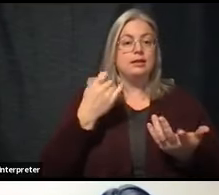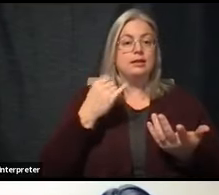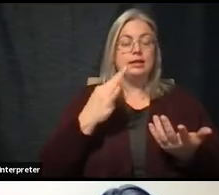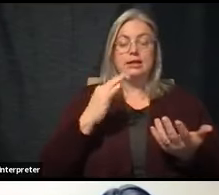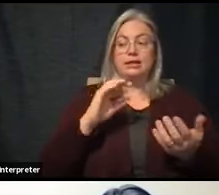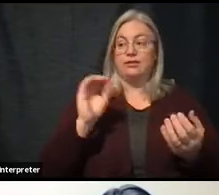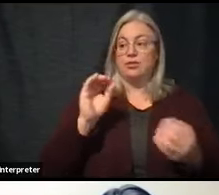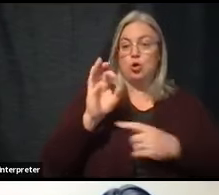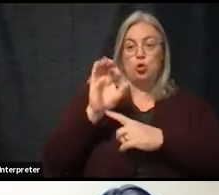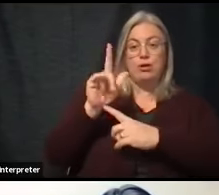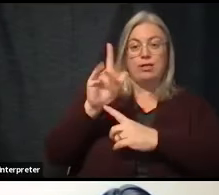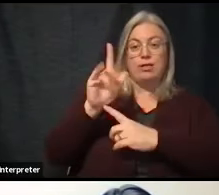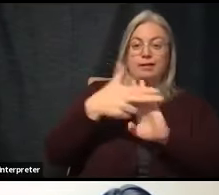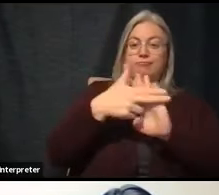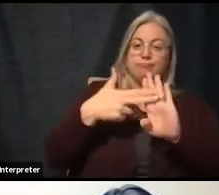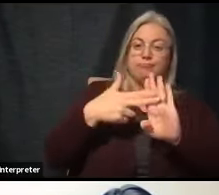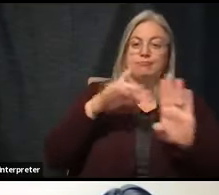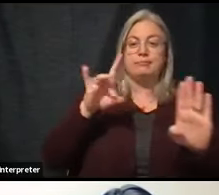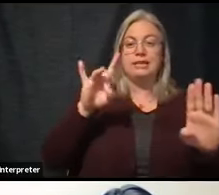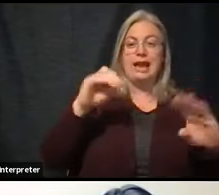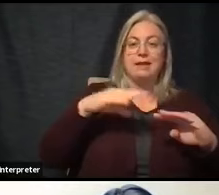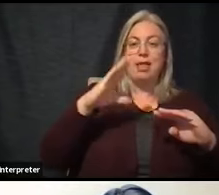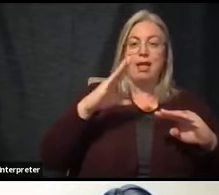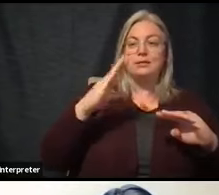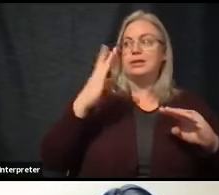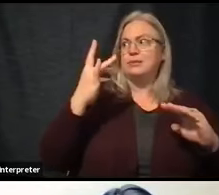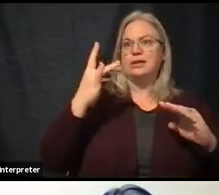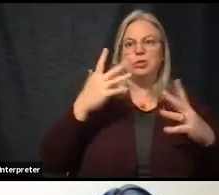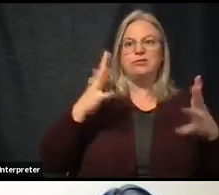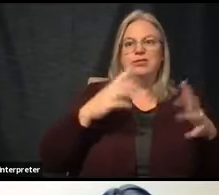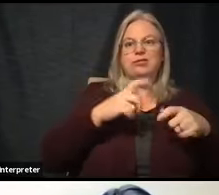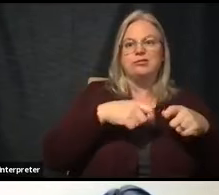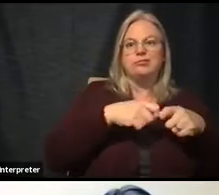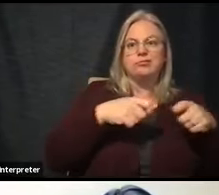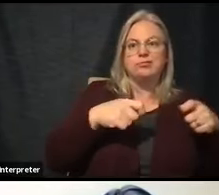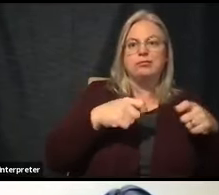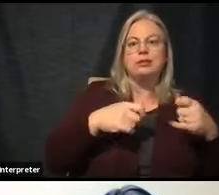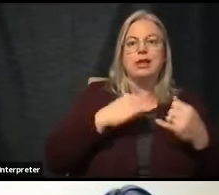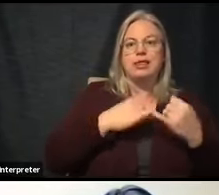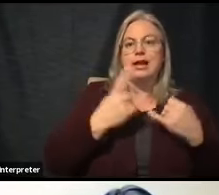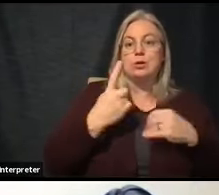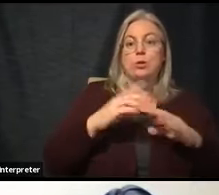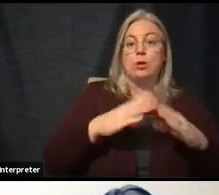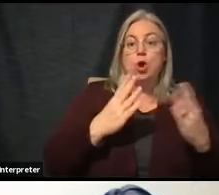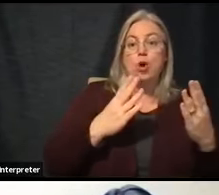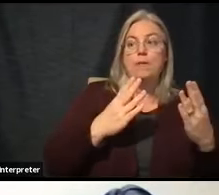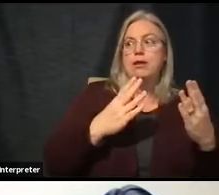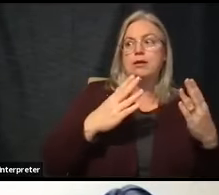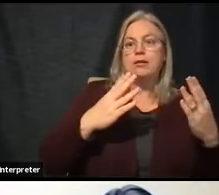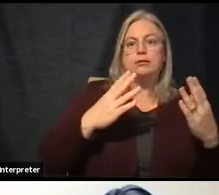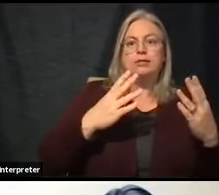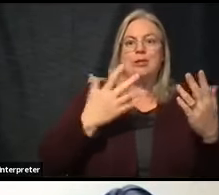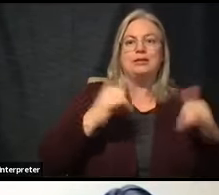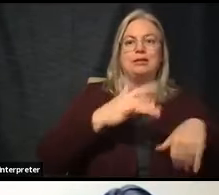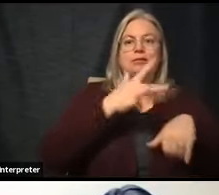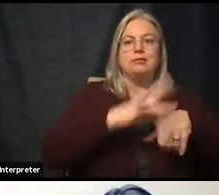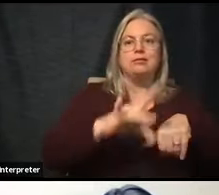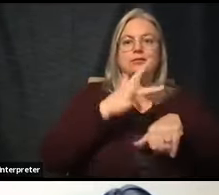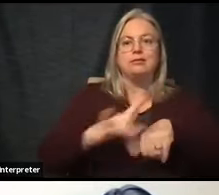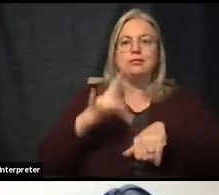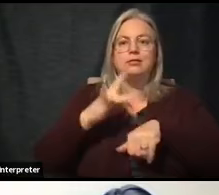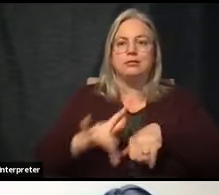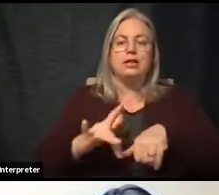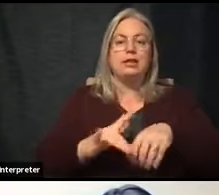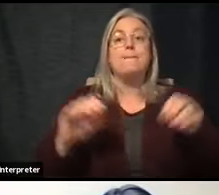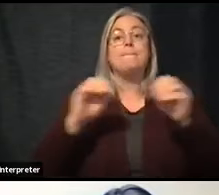clinic that's focused on 80 plus, that's because the last ones we've opened up, they have not been filled with, they actually have been filled with